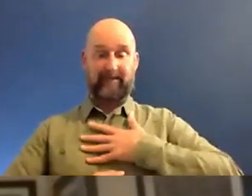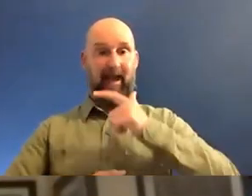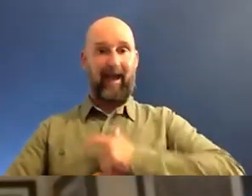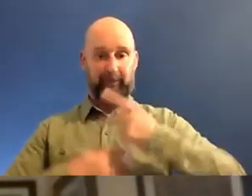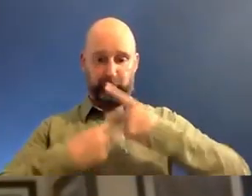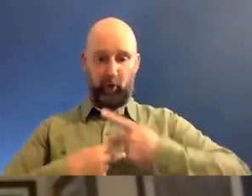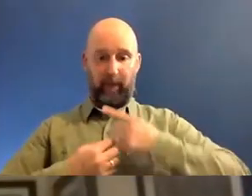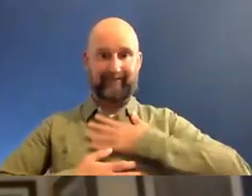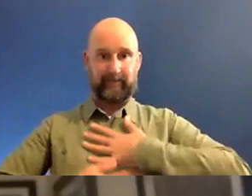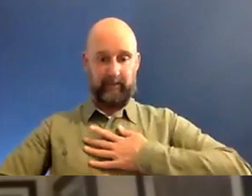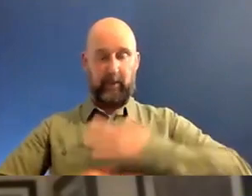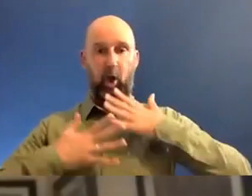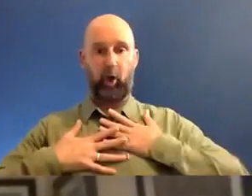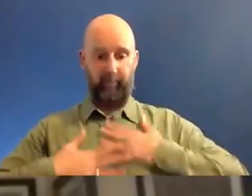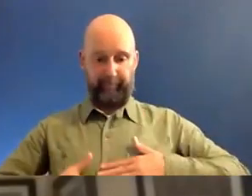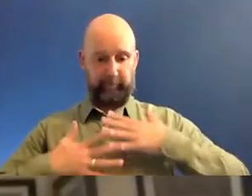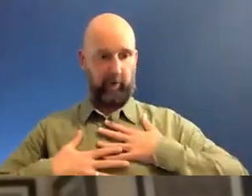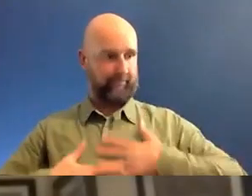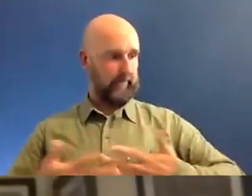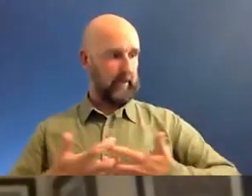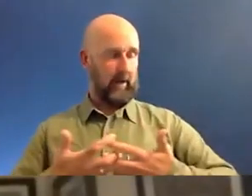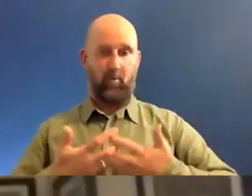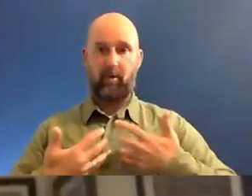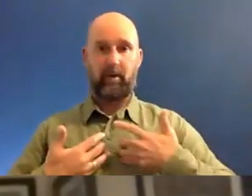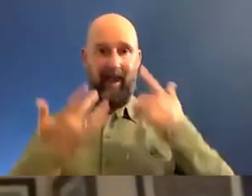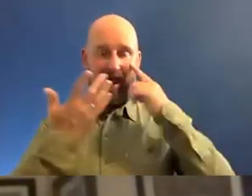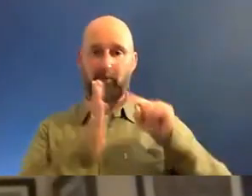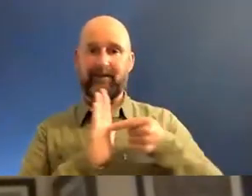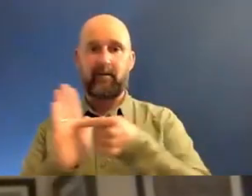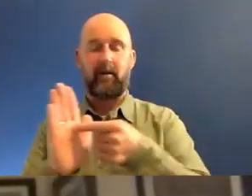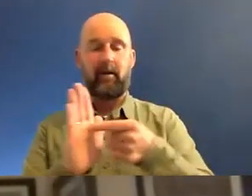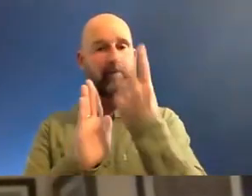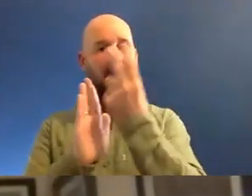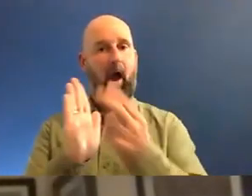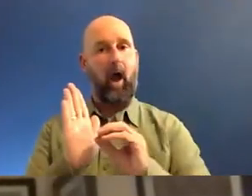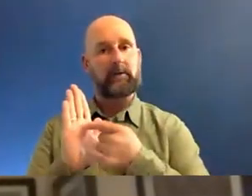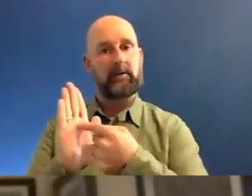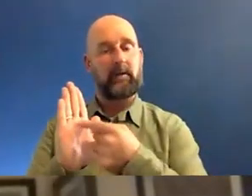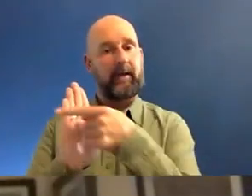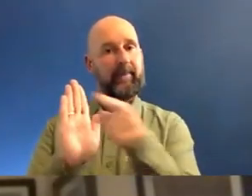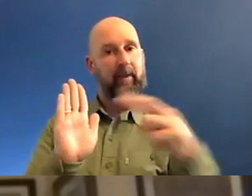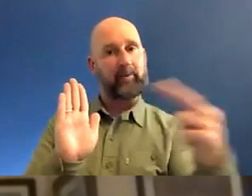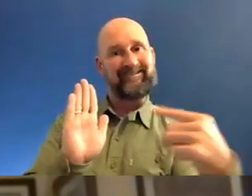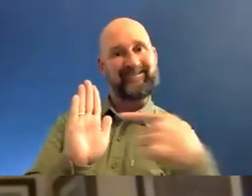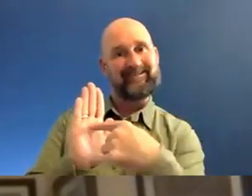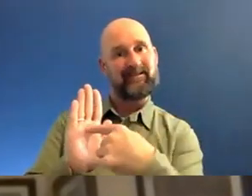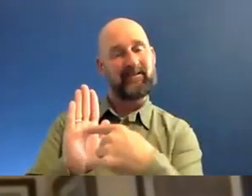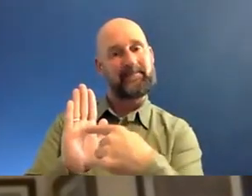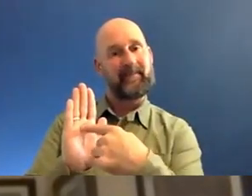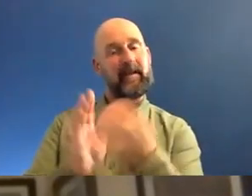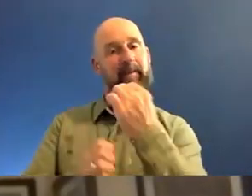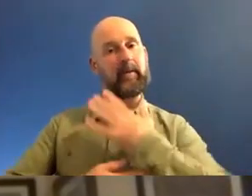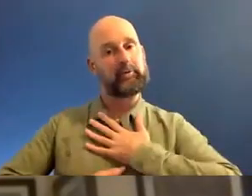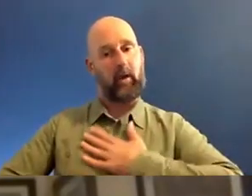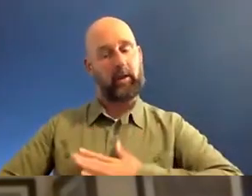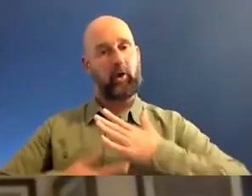need kind of comfort. How can I express that through my art that others will see that and also get solace